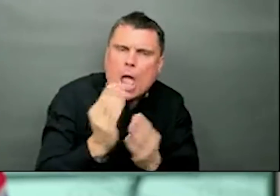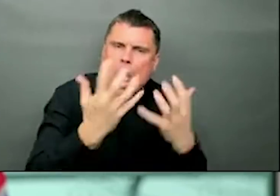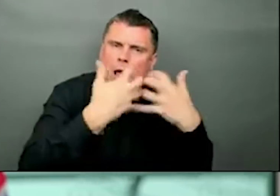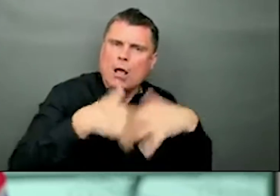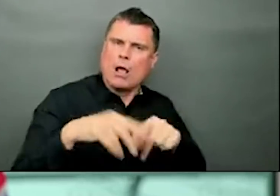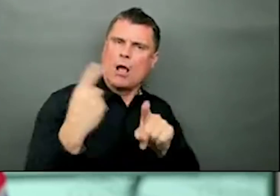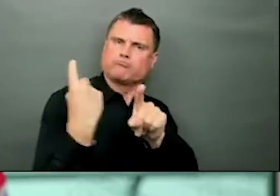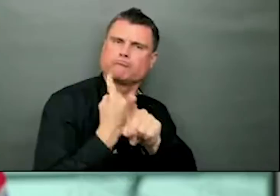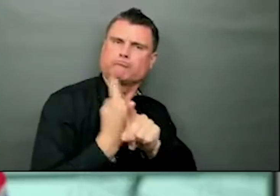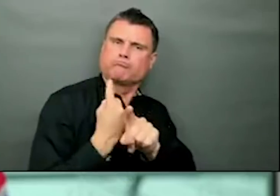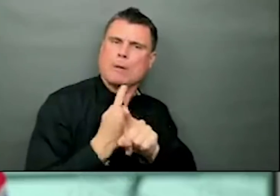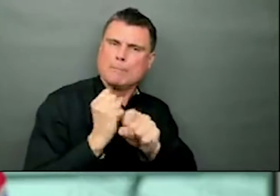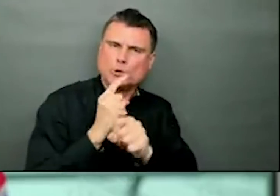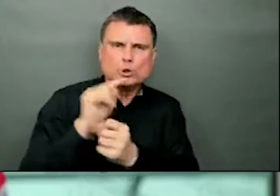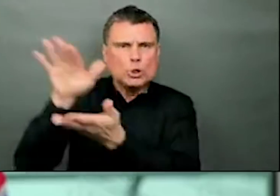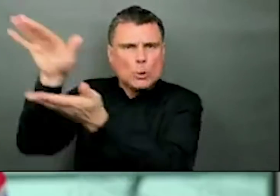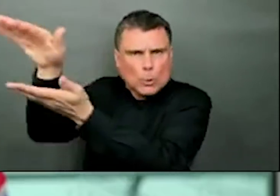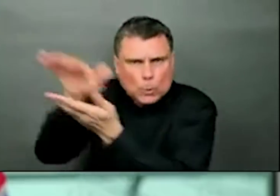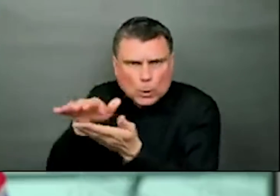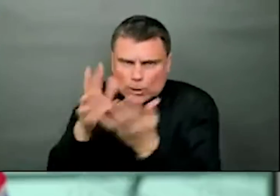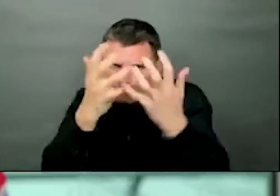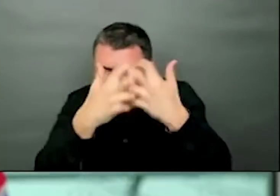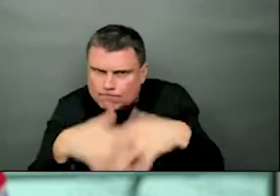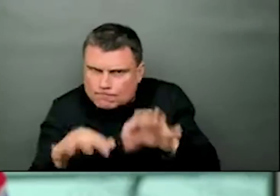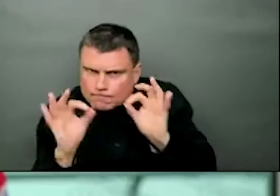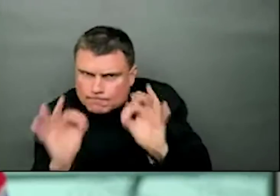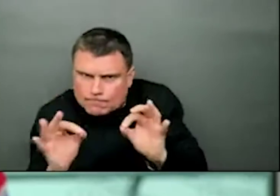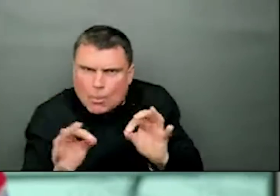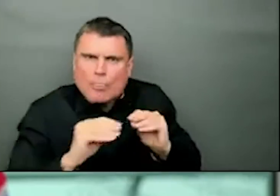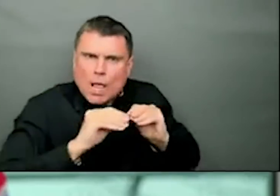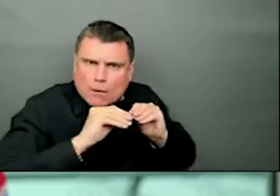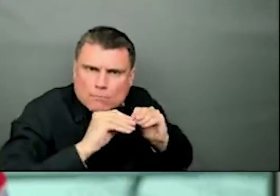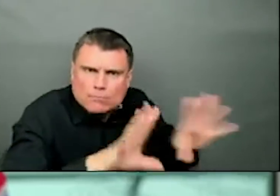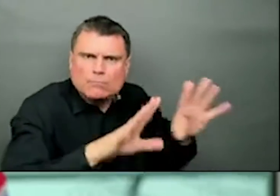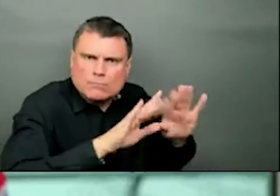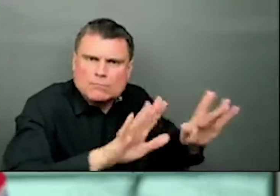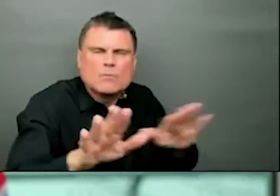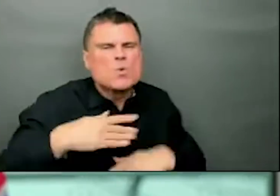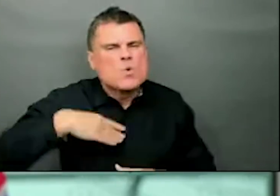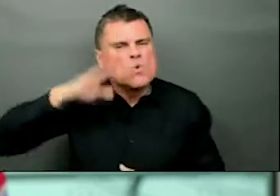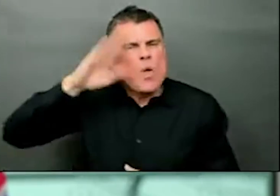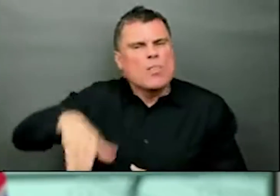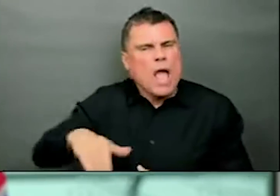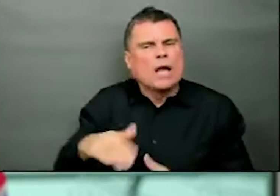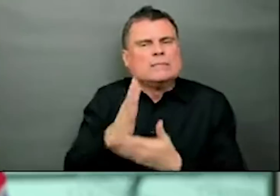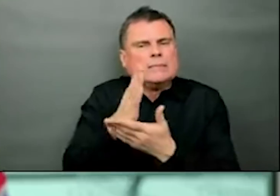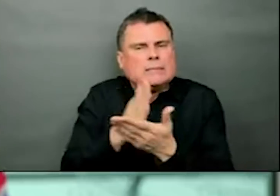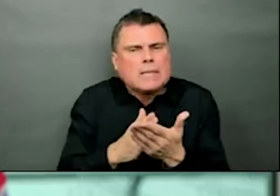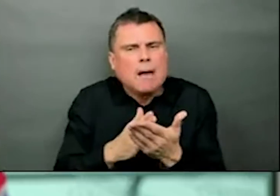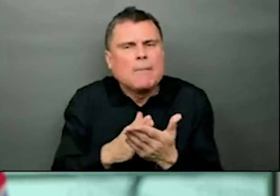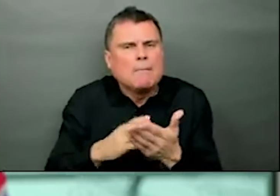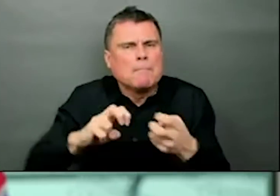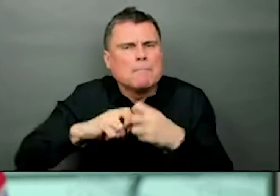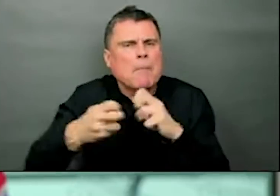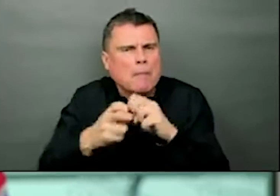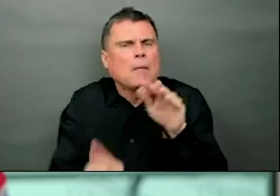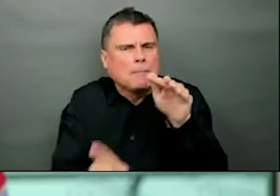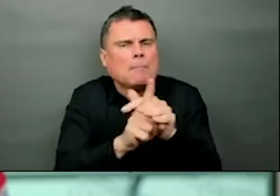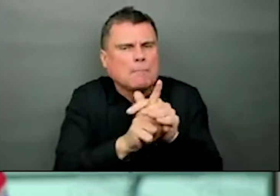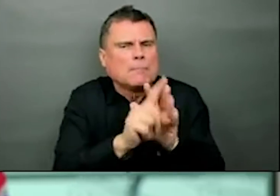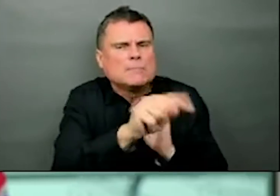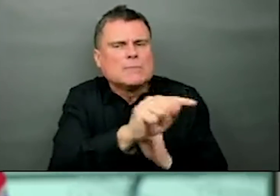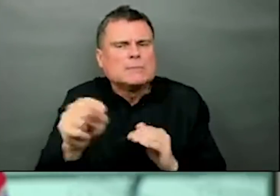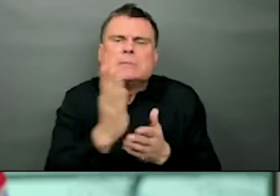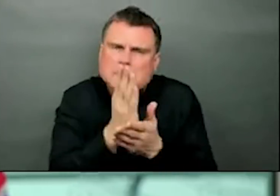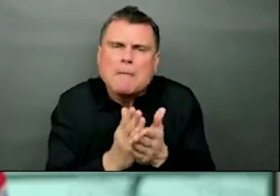And minimize those inevitable bumps and hurdles that we are going to see along the way. As we continue to ramp